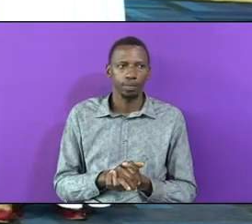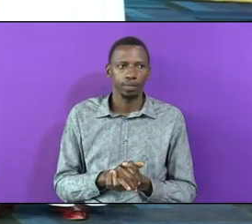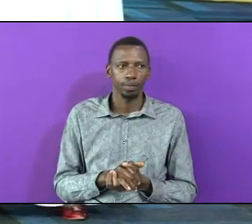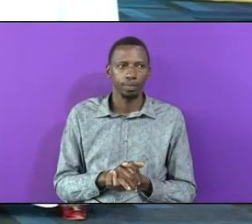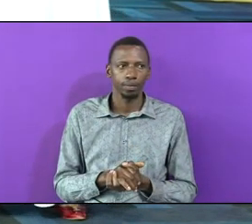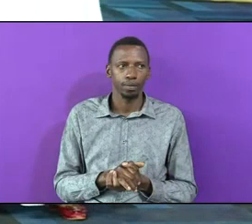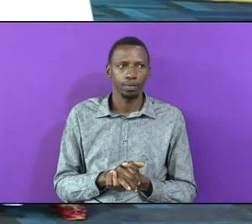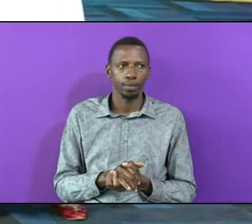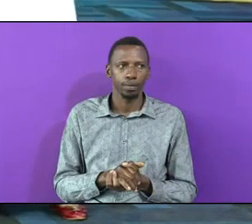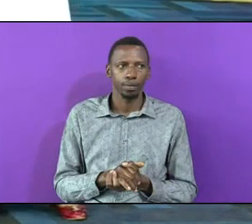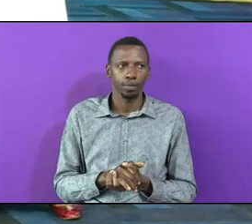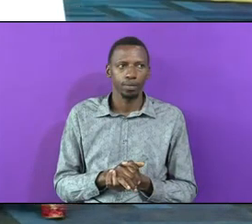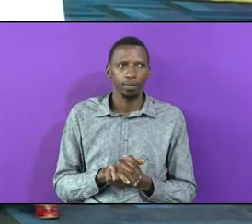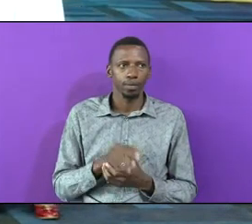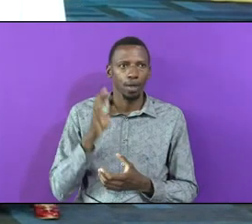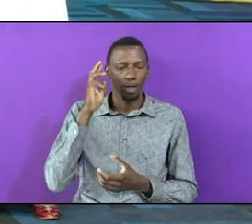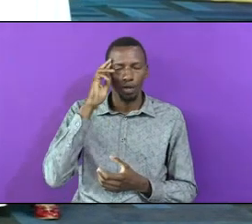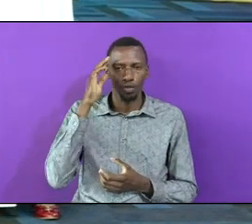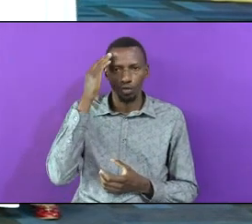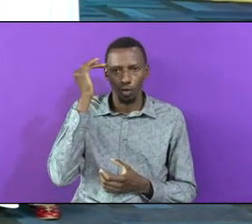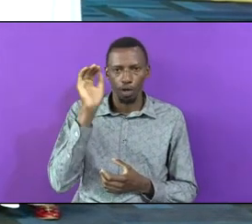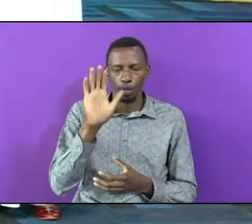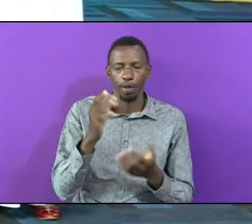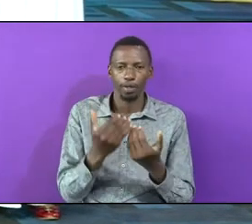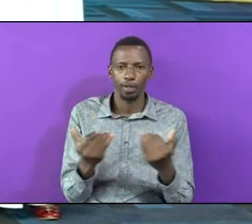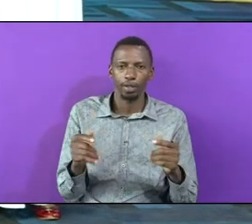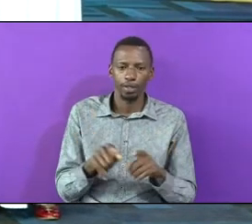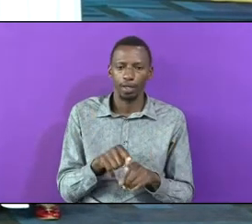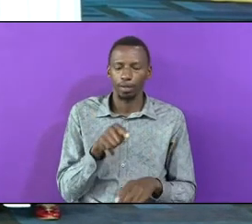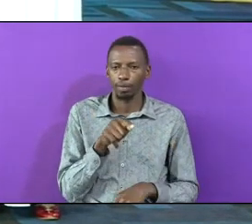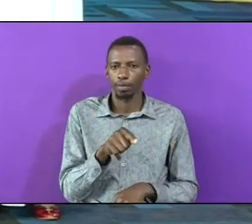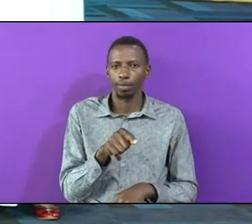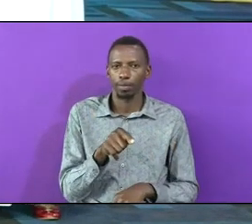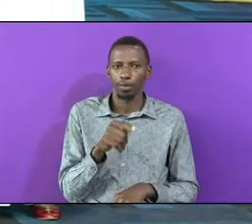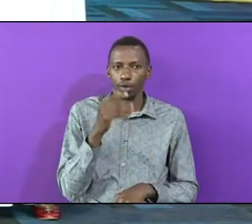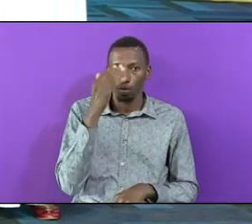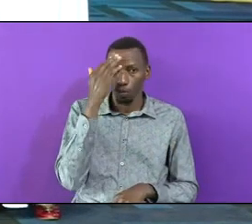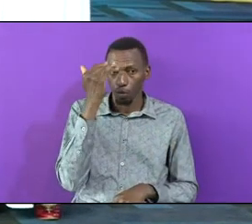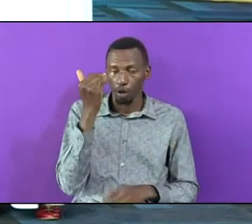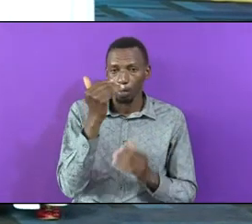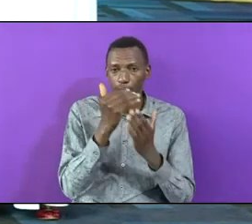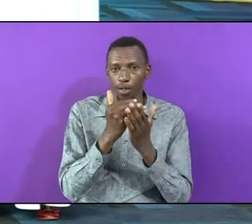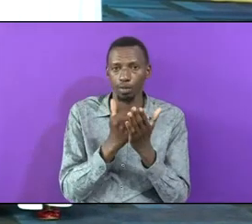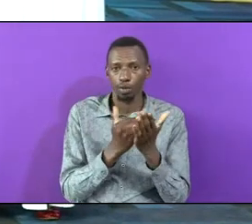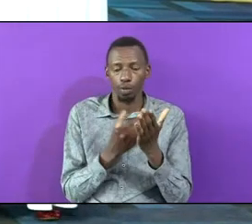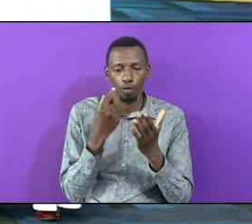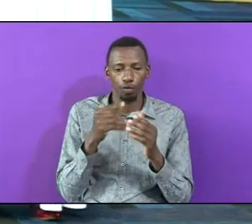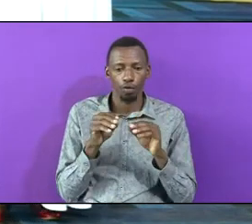The reason Why our Children are Like this Is because The Schedule Of Teaching